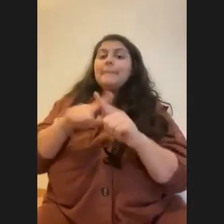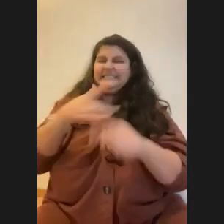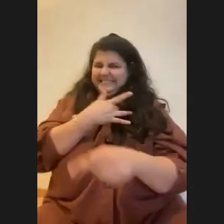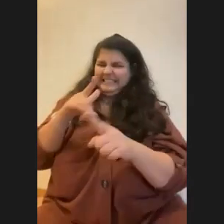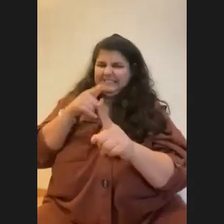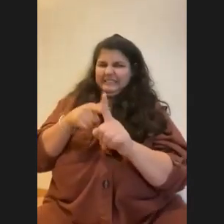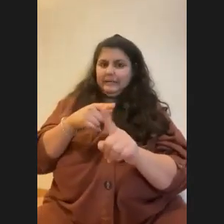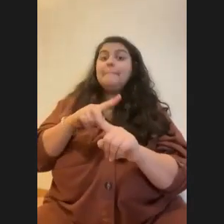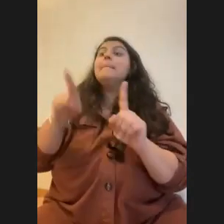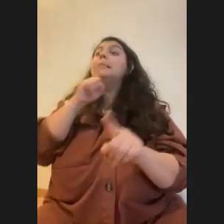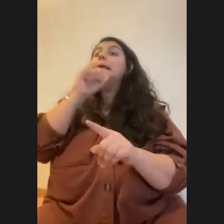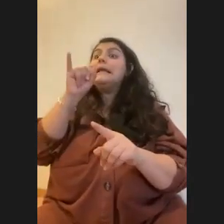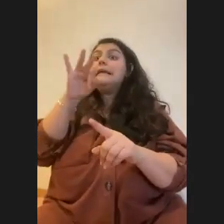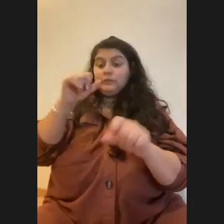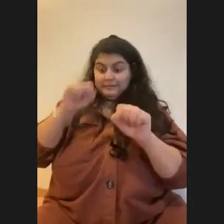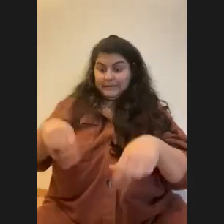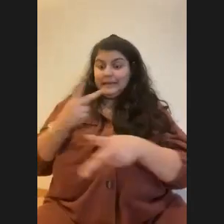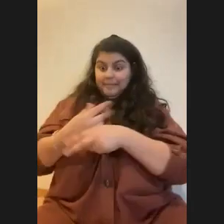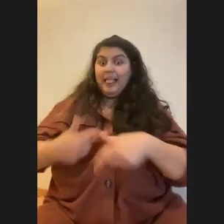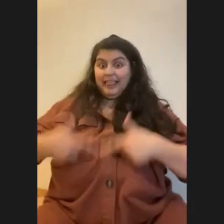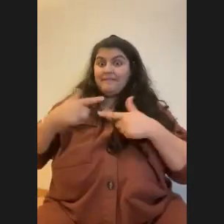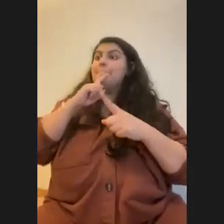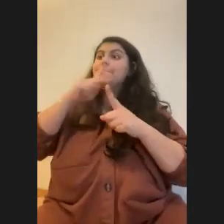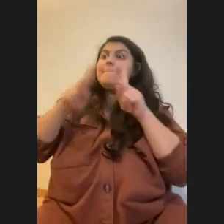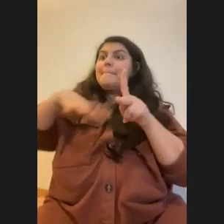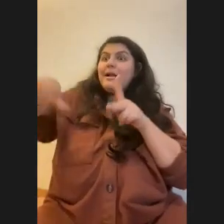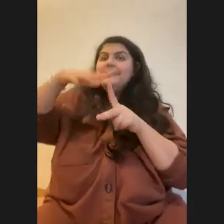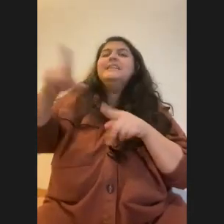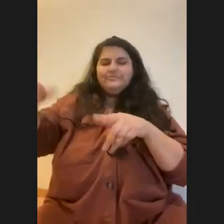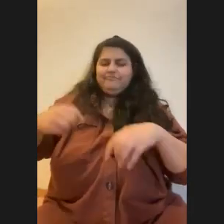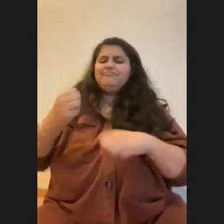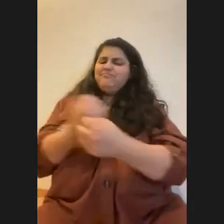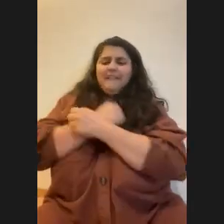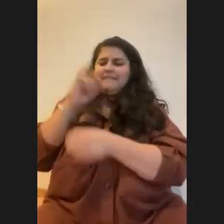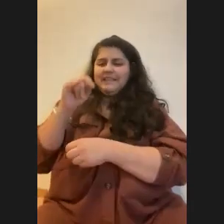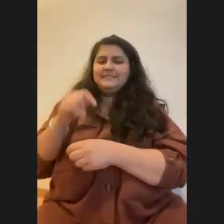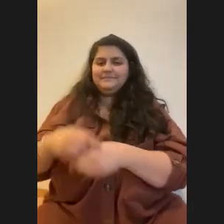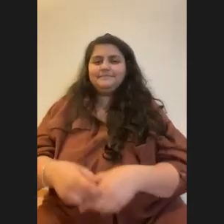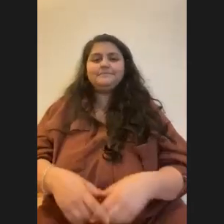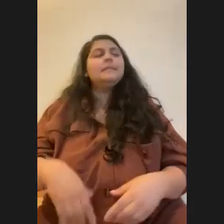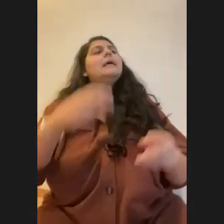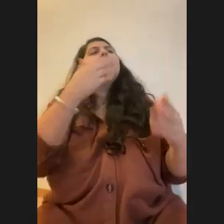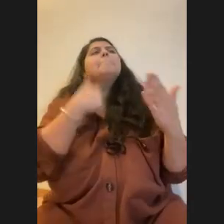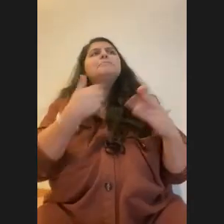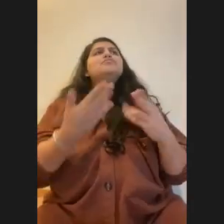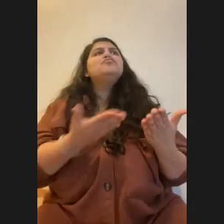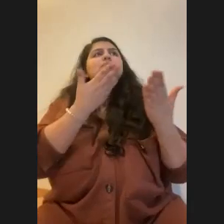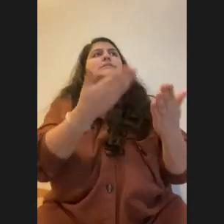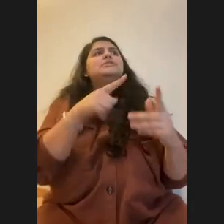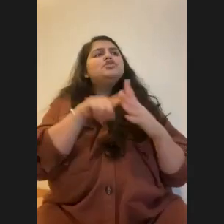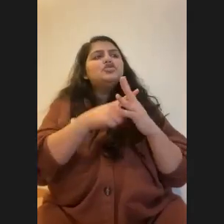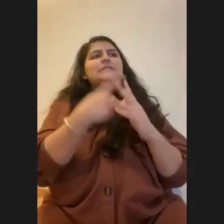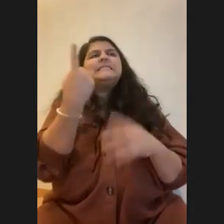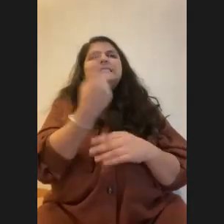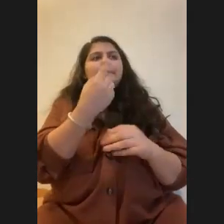alive, they, they love them. They're obsessed with them. Yeah. I'd recommend starting with something a little simpler. Like if you've never had a fish tank ever